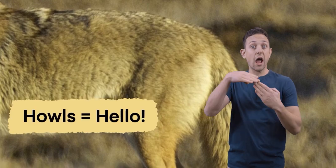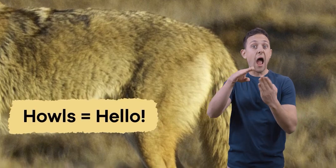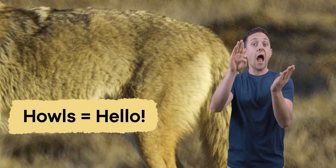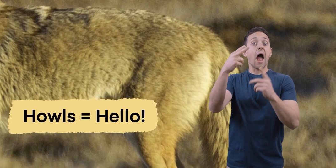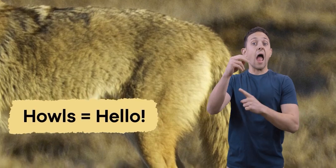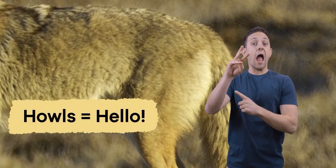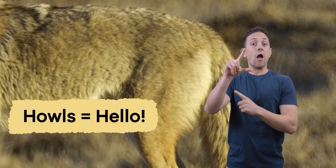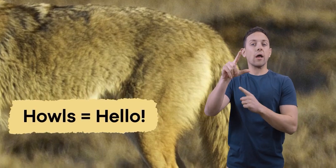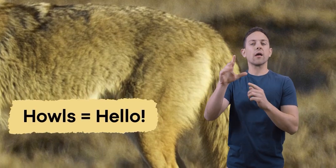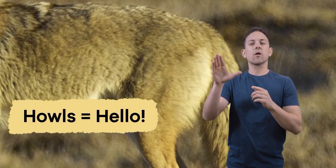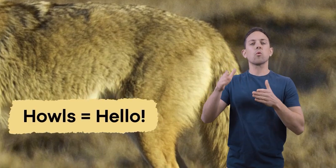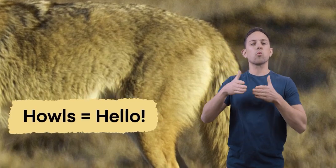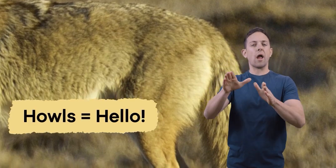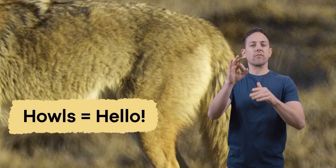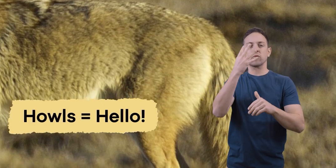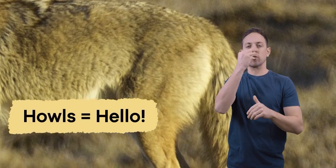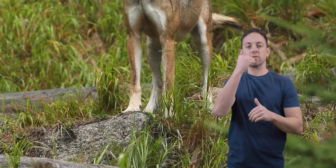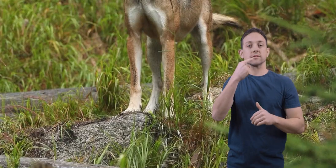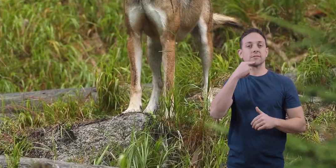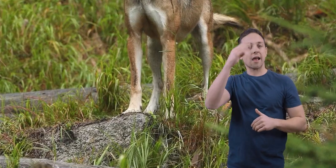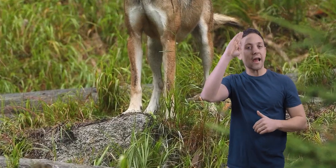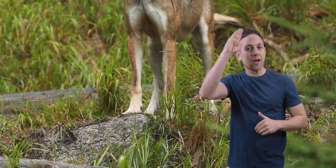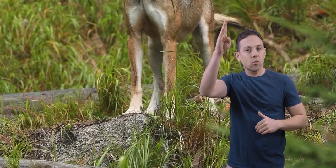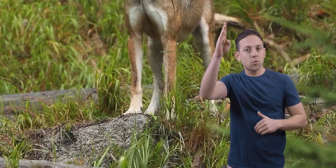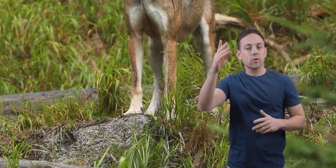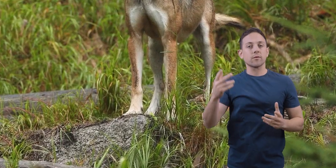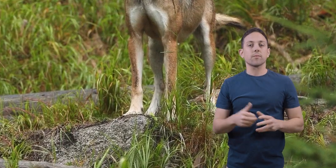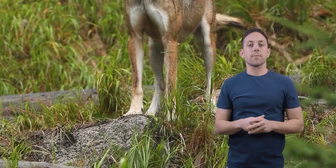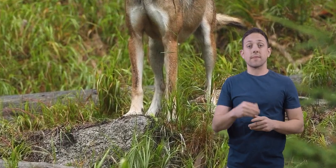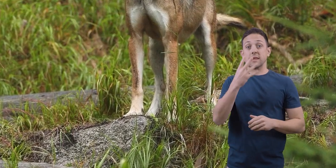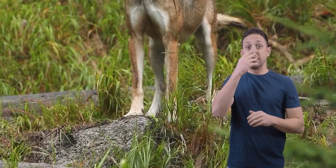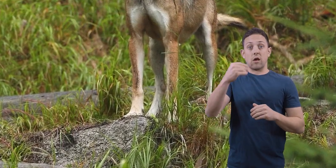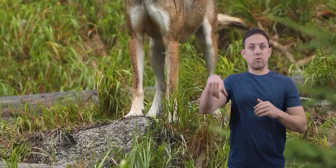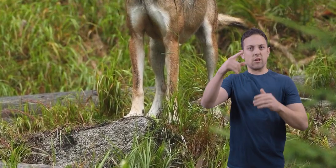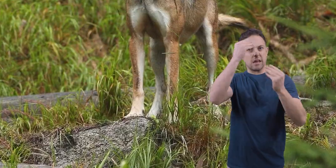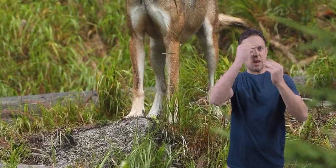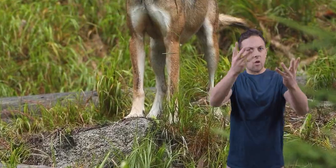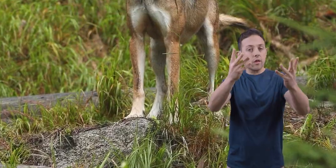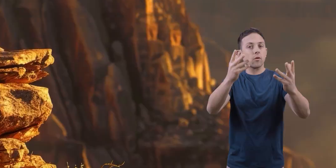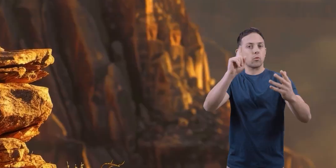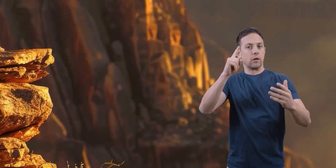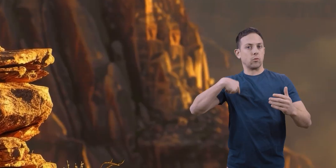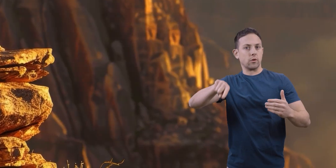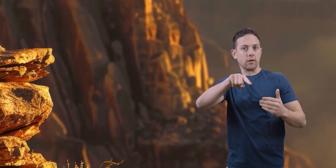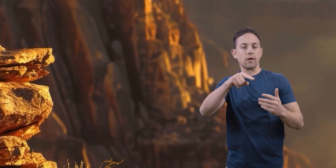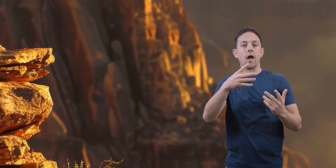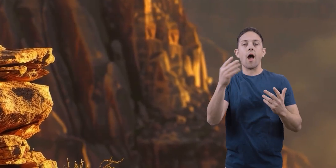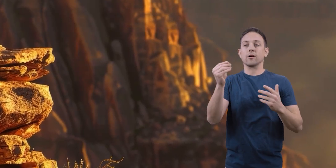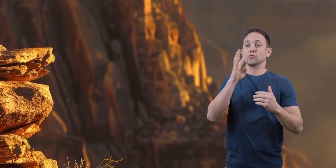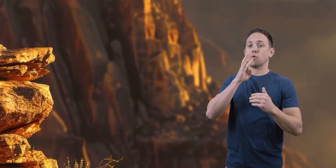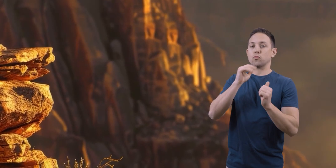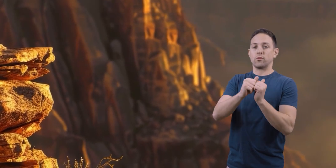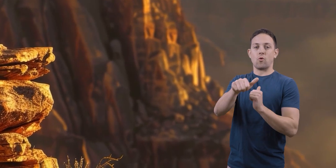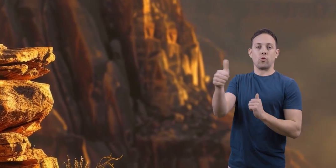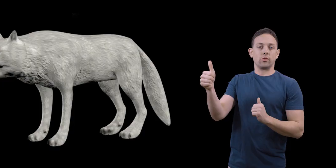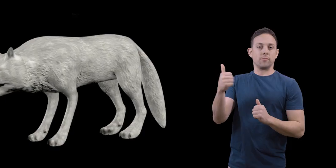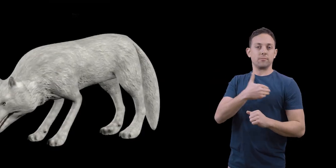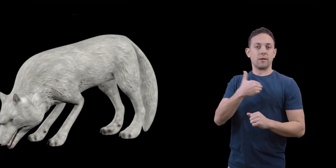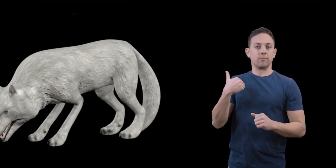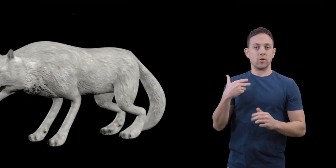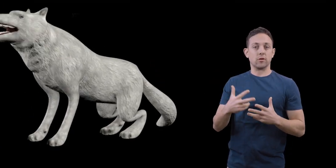are a coyote's way to say hello. Coyotes use them to let others know where they are, and to talk to their pack members.